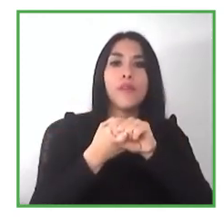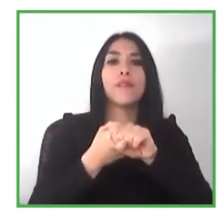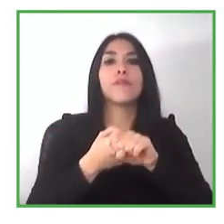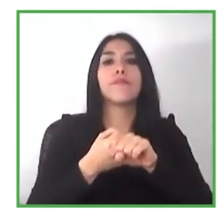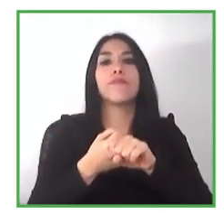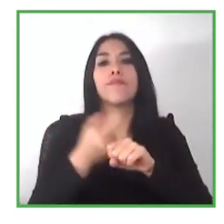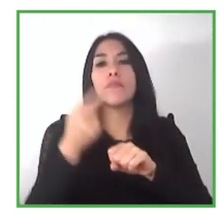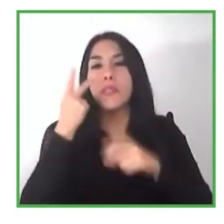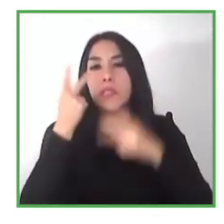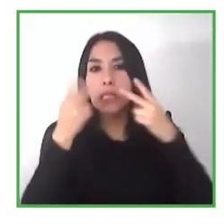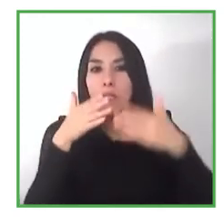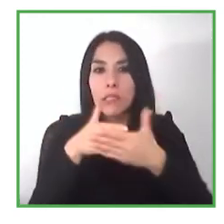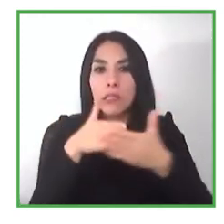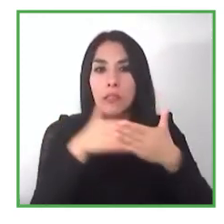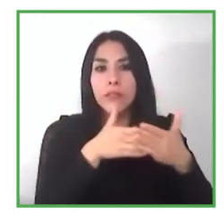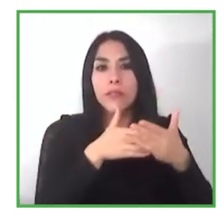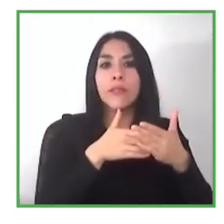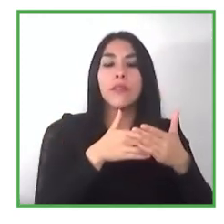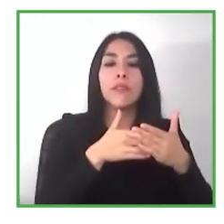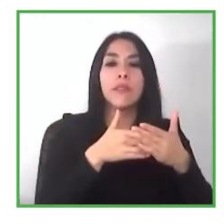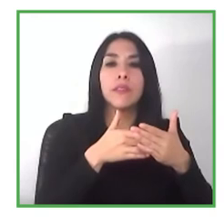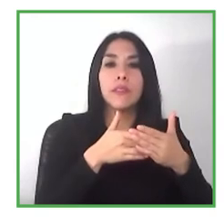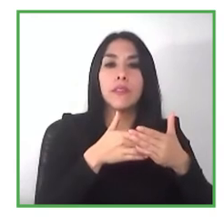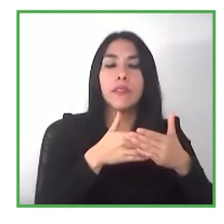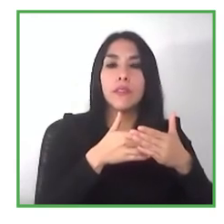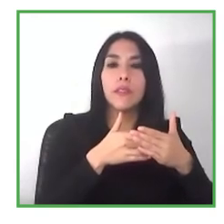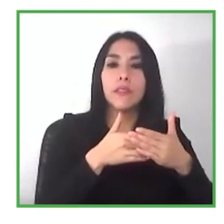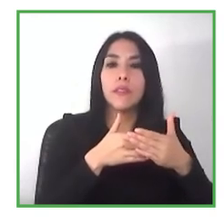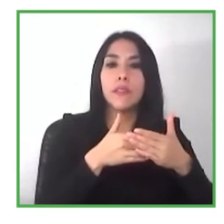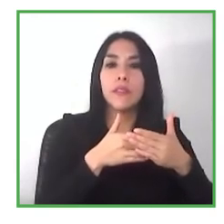with a disability you still have to work very very hard